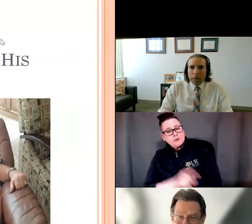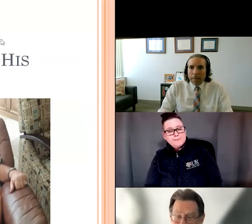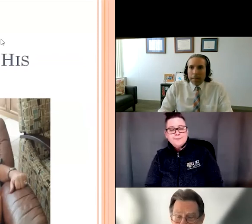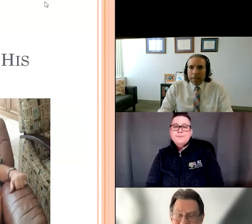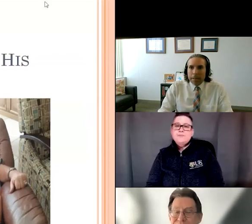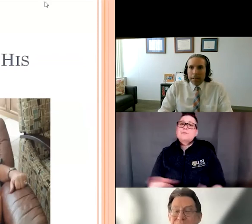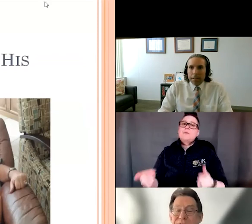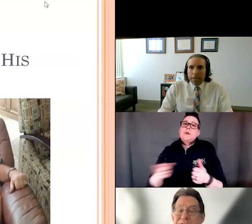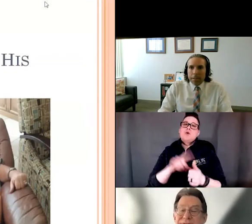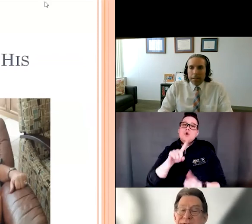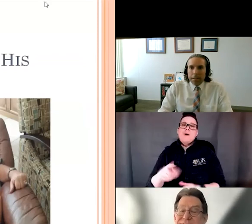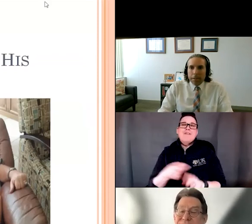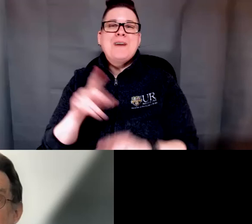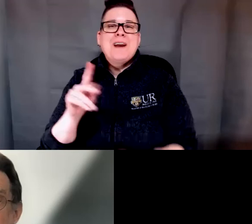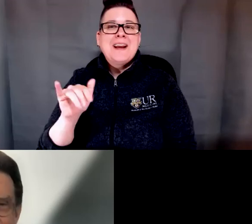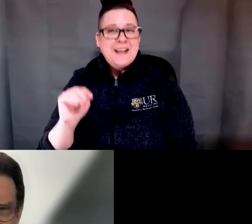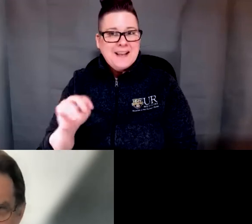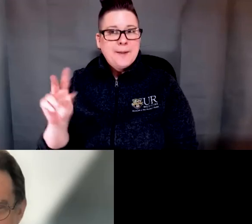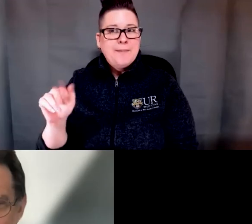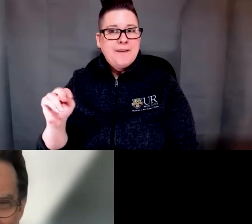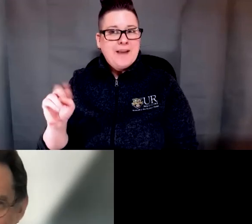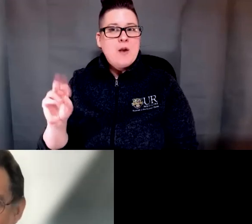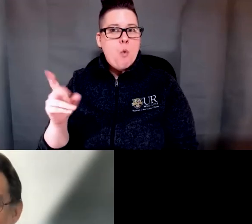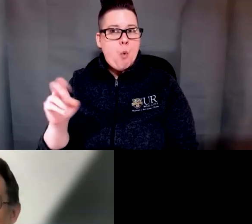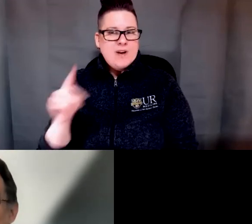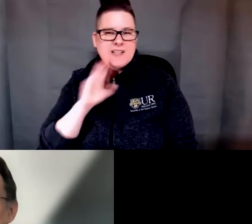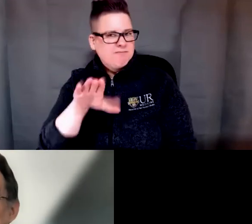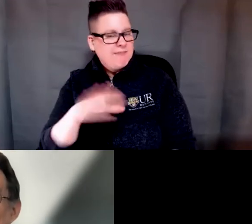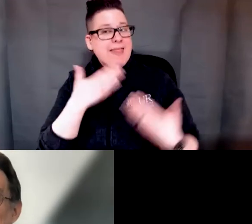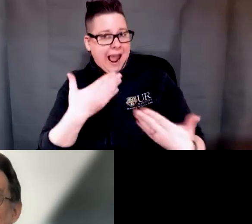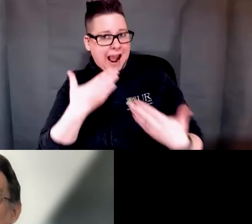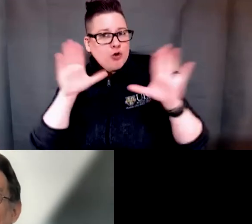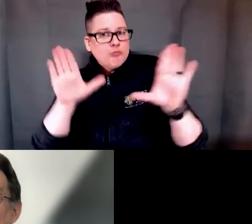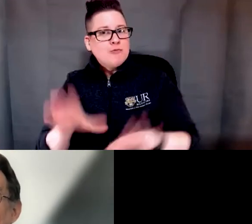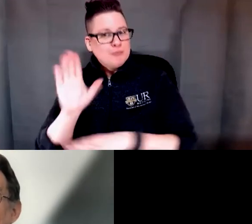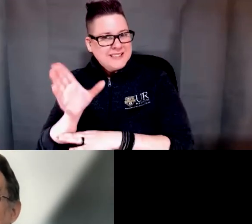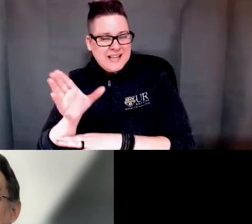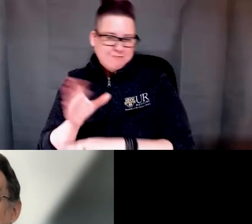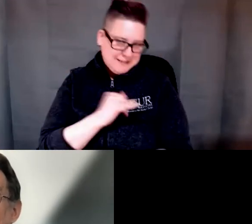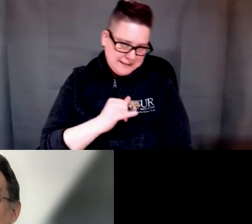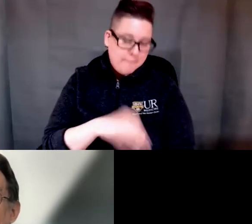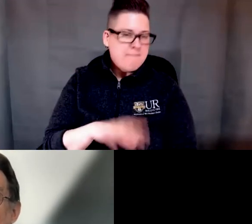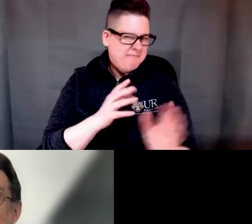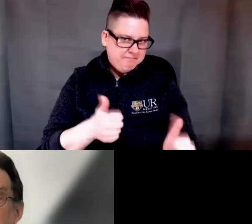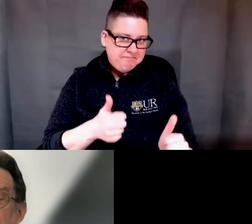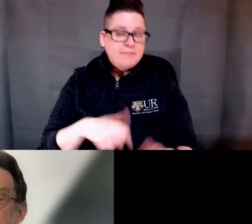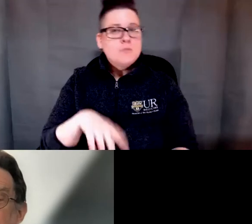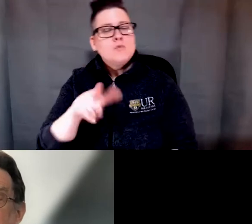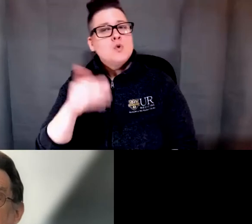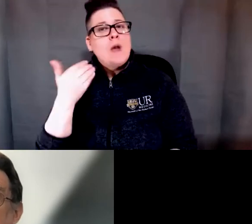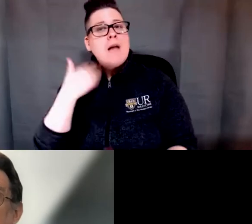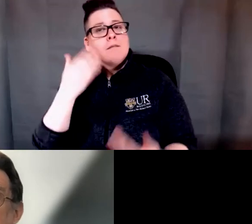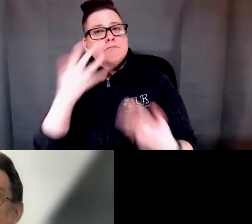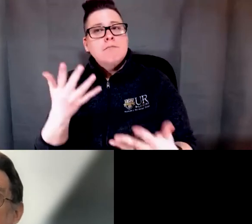question from Kim Van Orden actually and she thanks you for an excellent presentation we all echo that do you have data on frequency